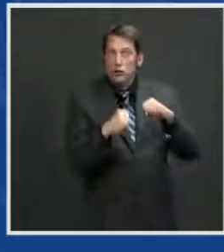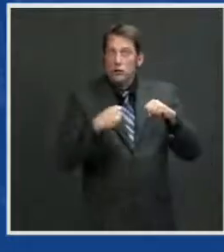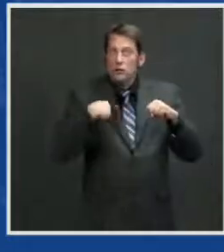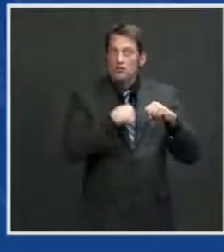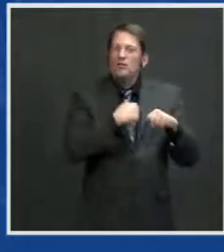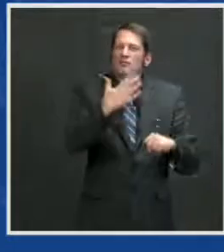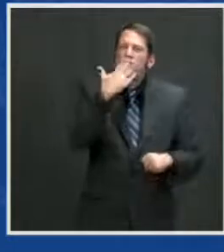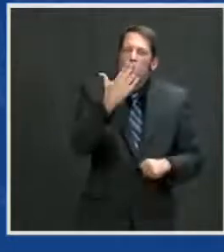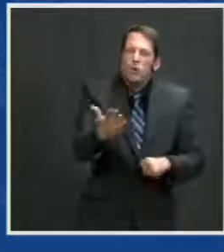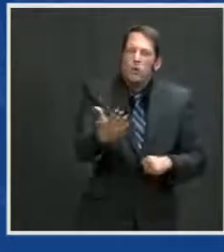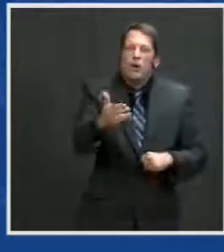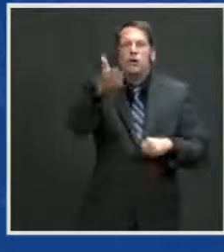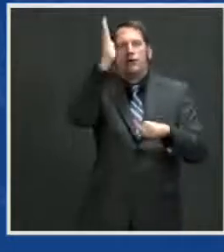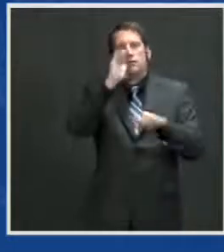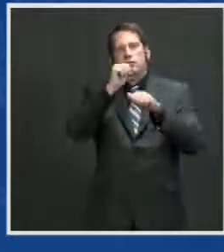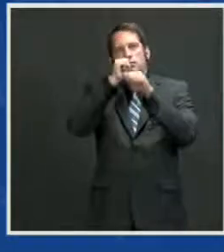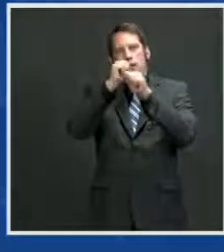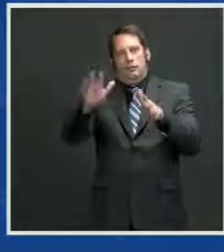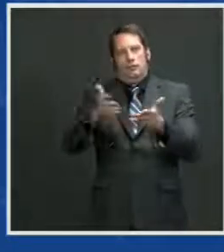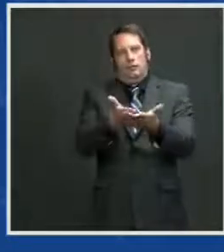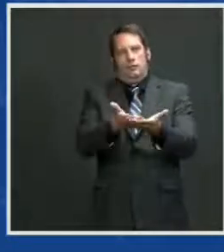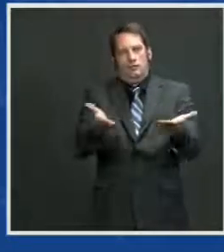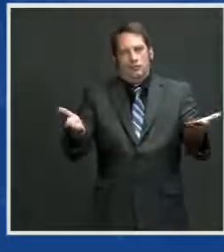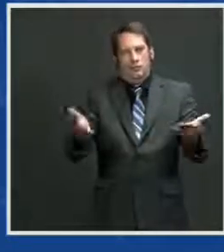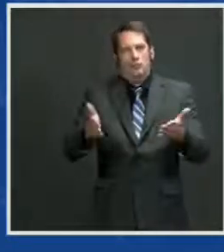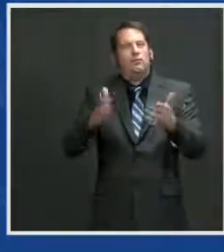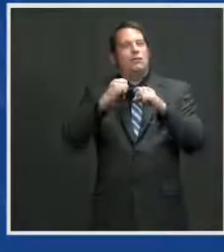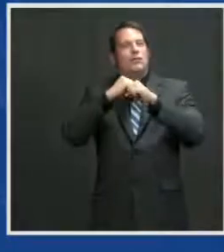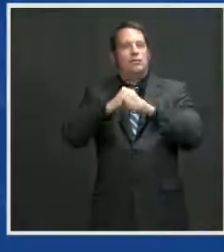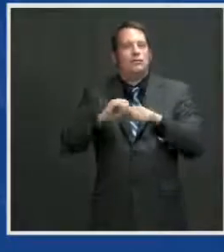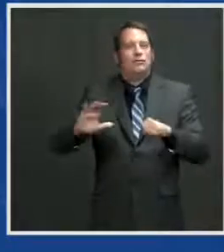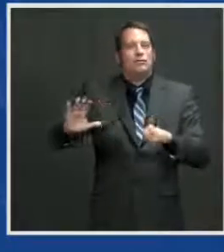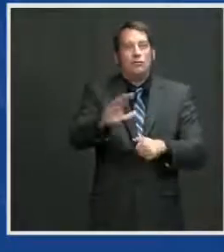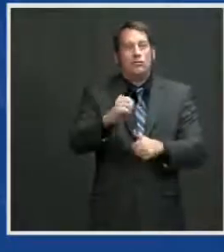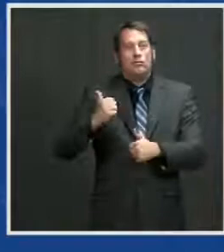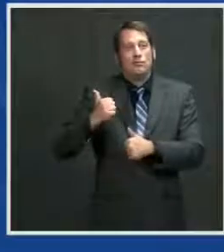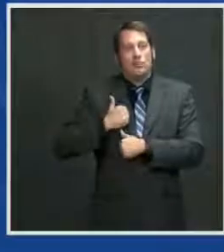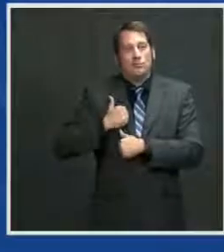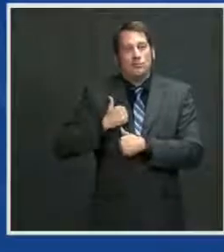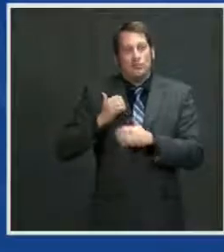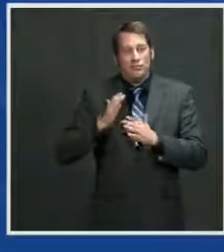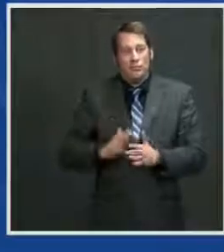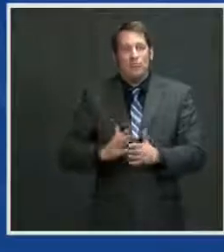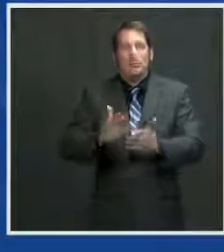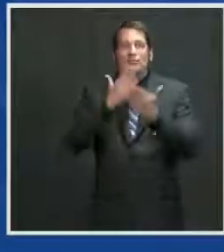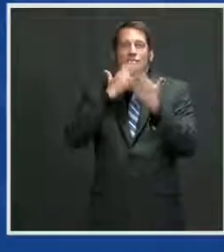bless you all and may God protect our troops. Thank you and God bless.